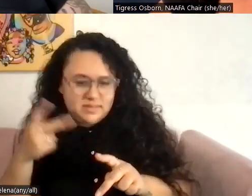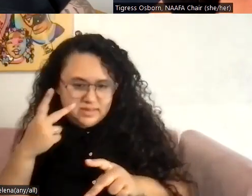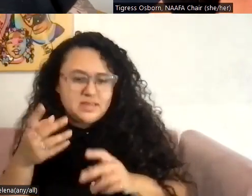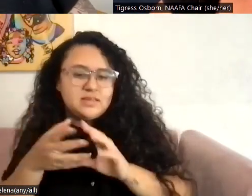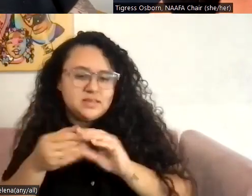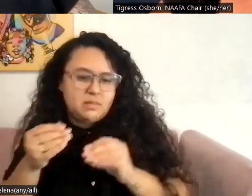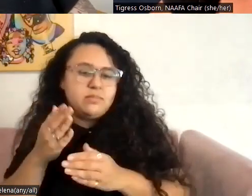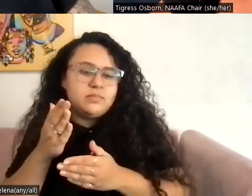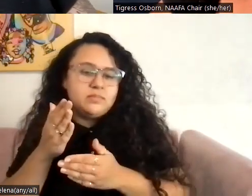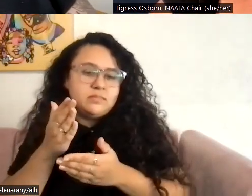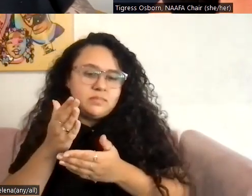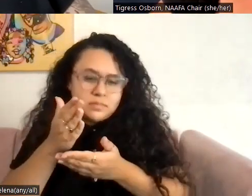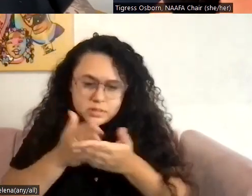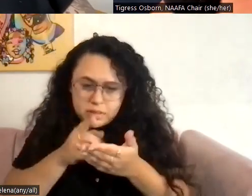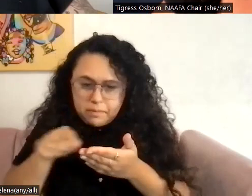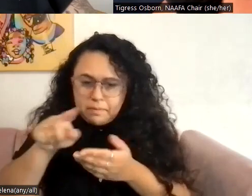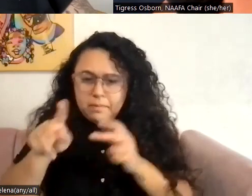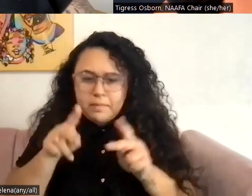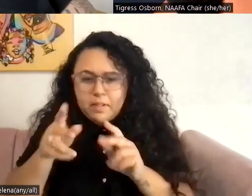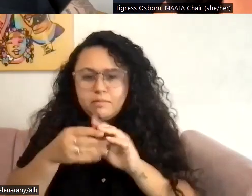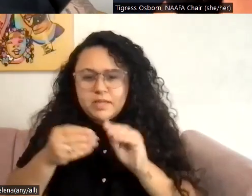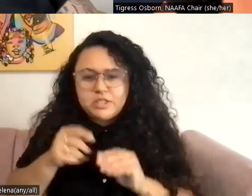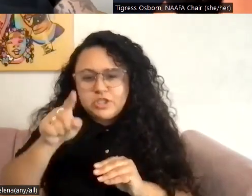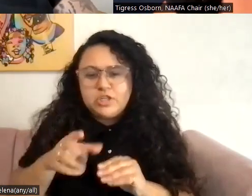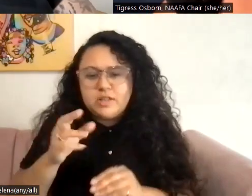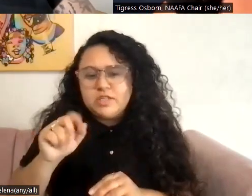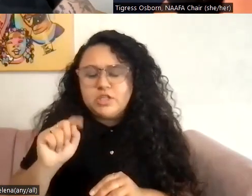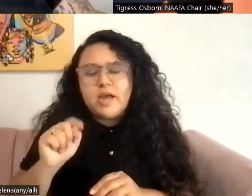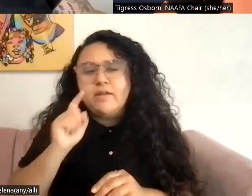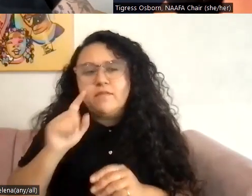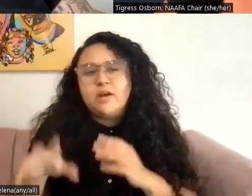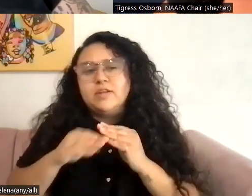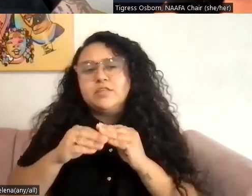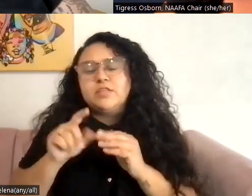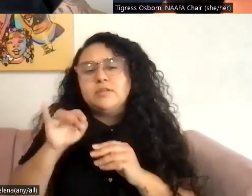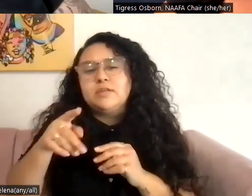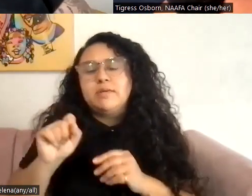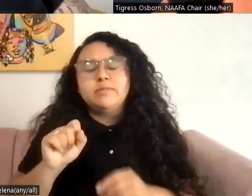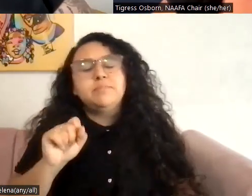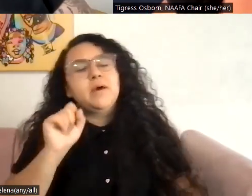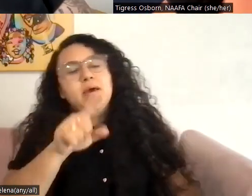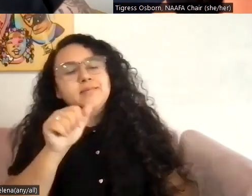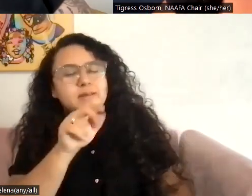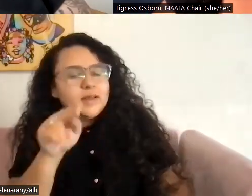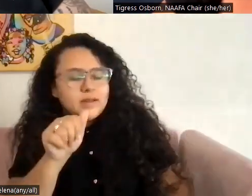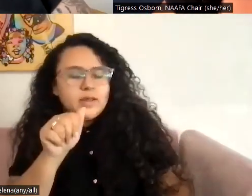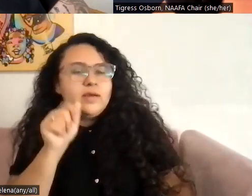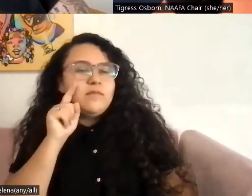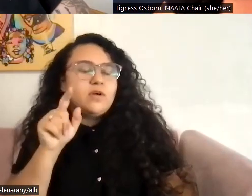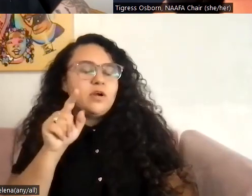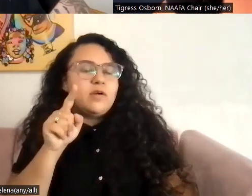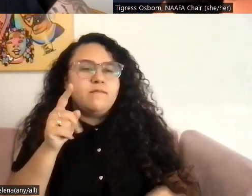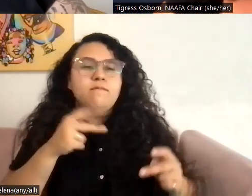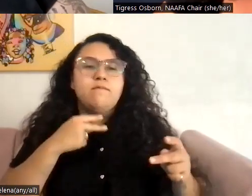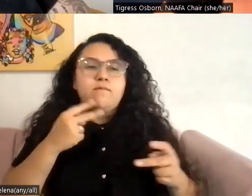do you hear from people about overcoming those sort of internalized voices about, I shouldn't need this. I shouldn't buy a